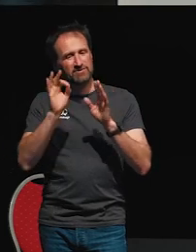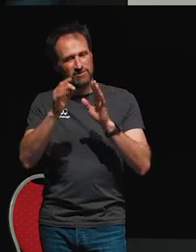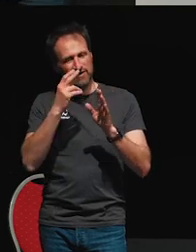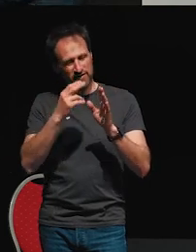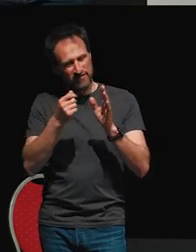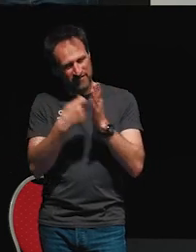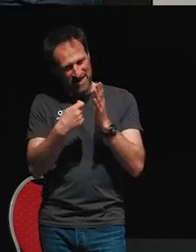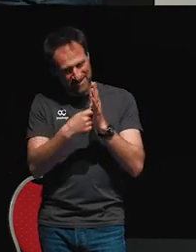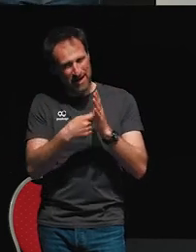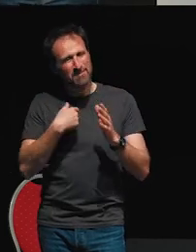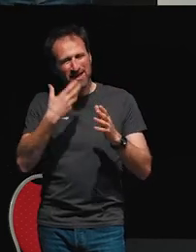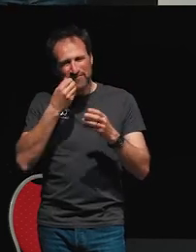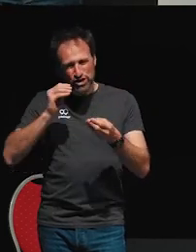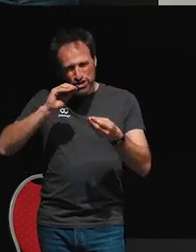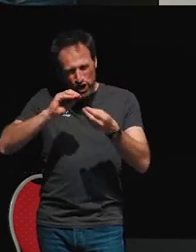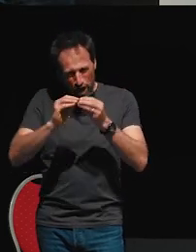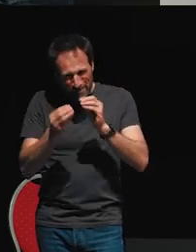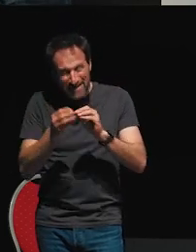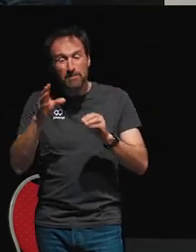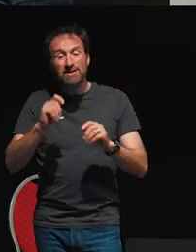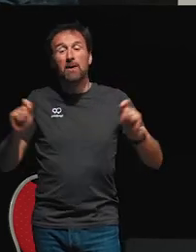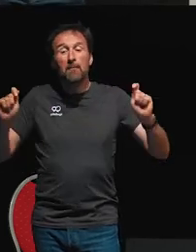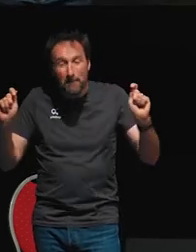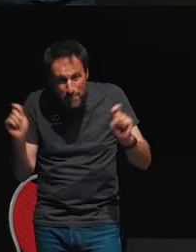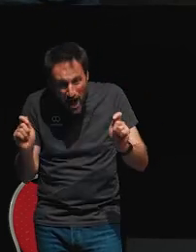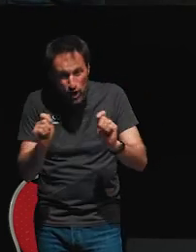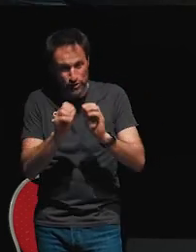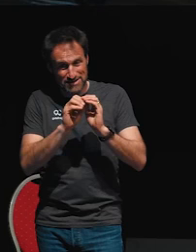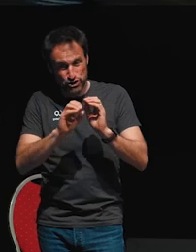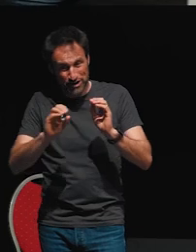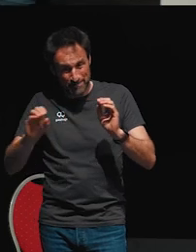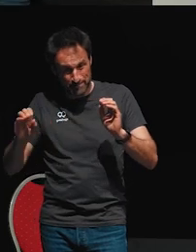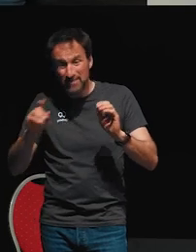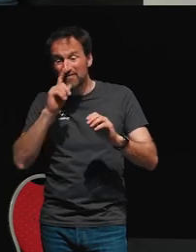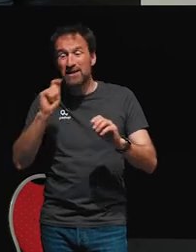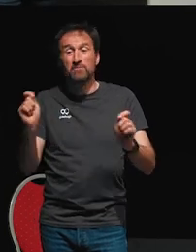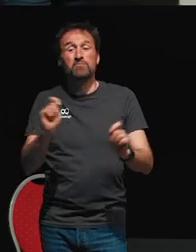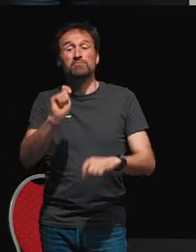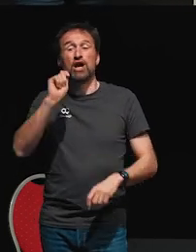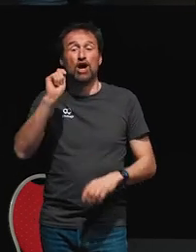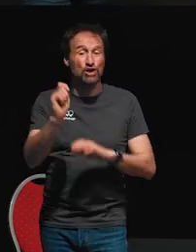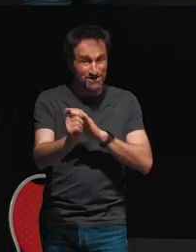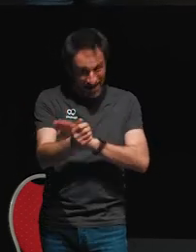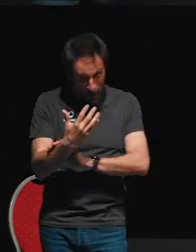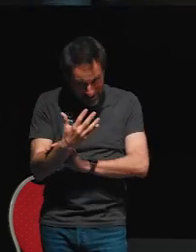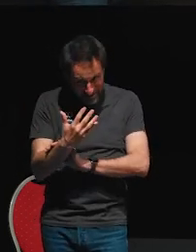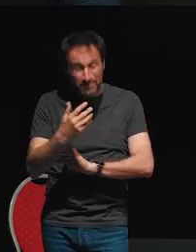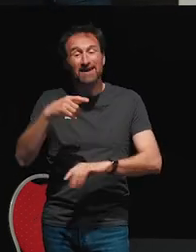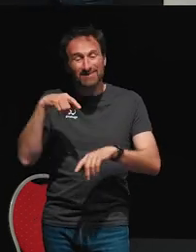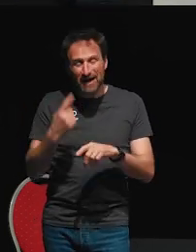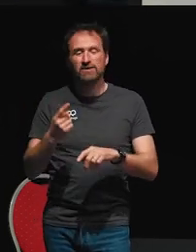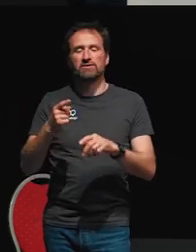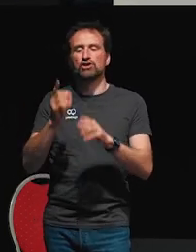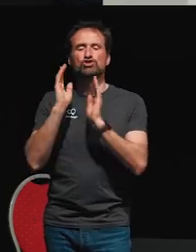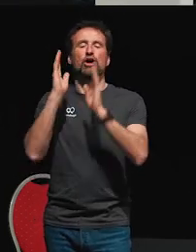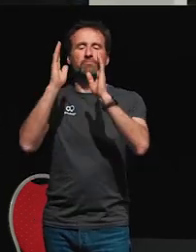combine it with the pause stream so that when pause emits, it'll stop emitting these values.